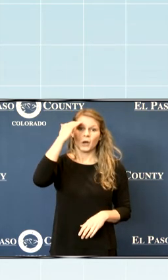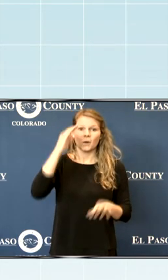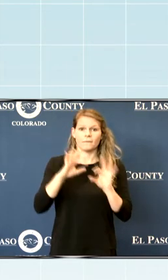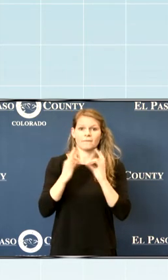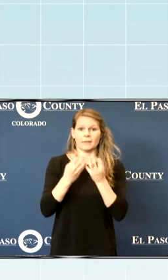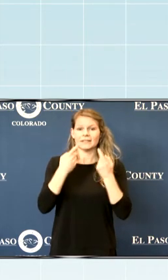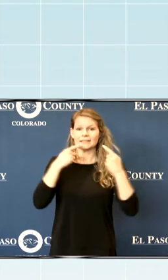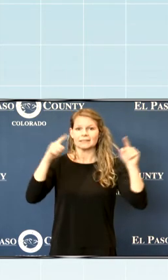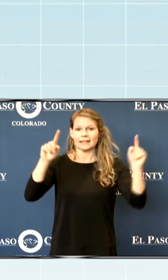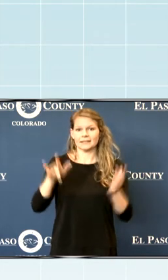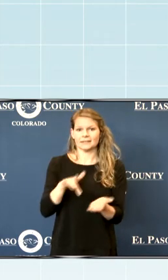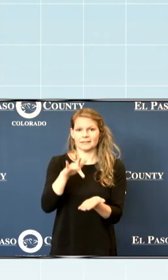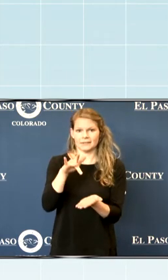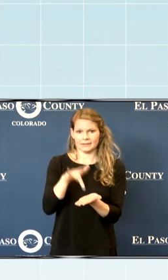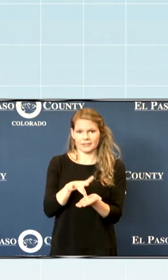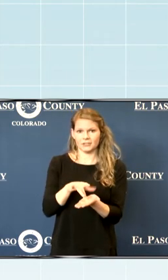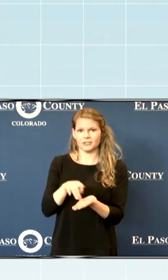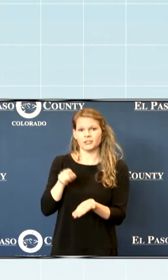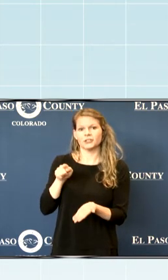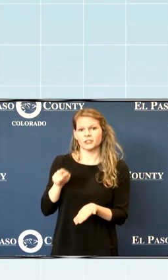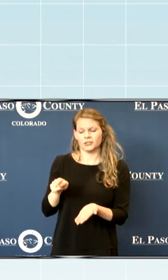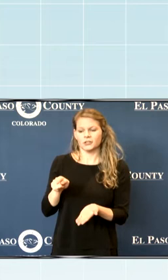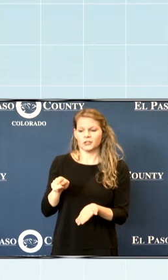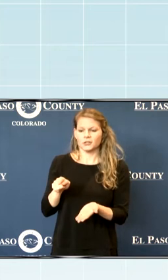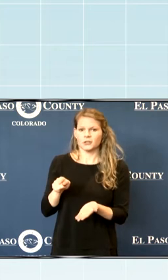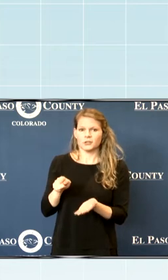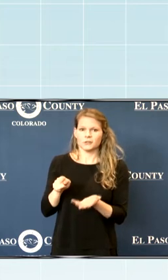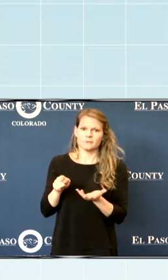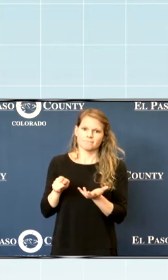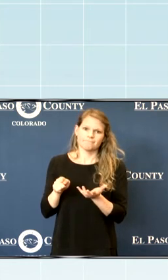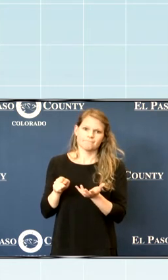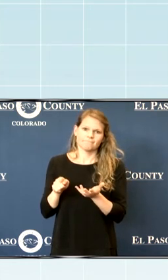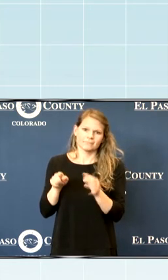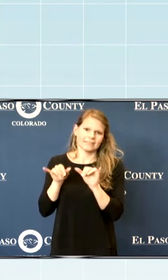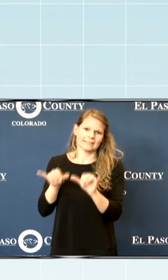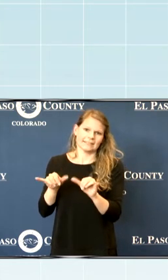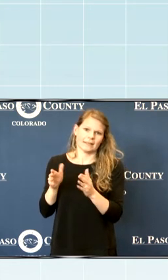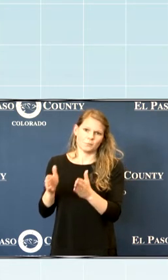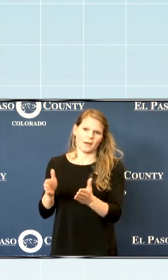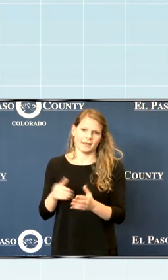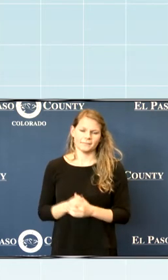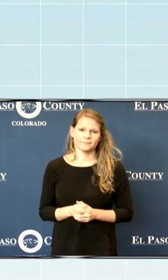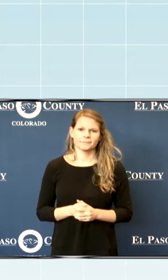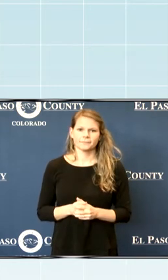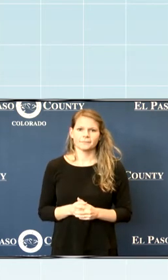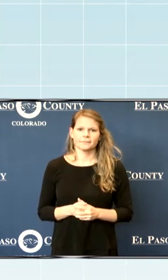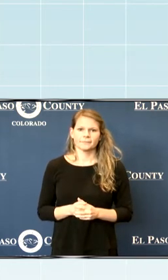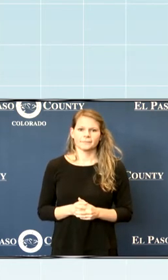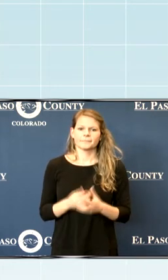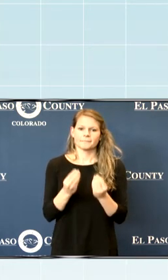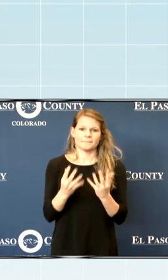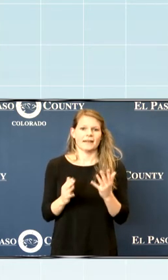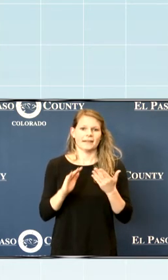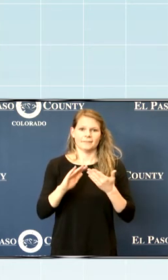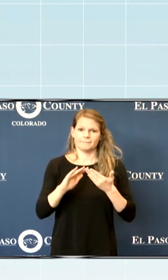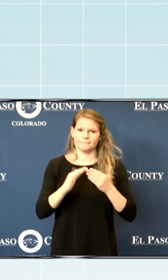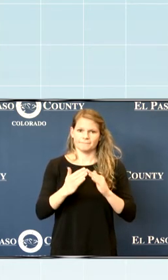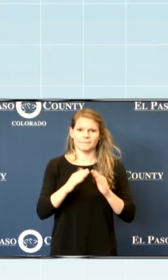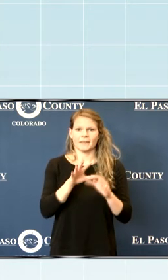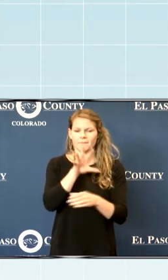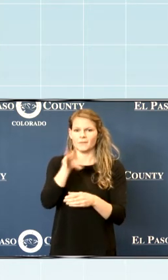Family Success Center is going to follow in that path. We will have lots of community involvement there.